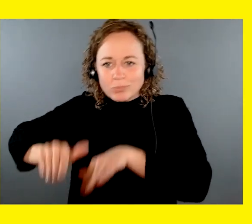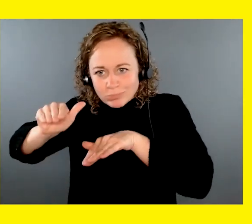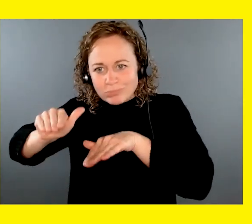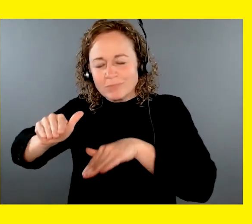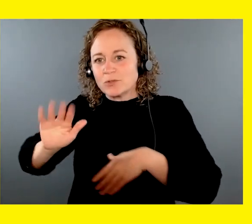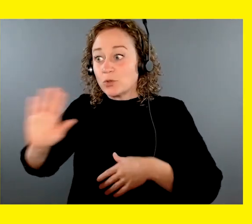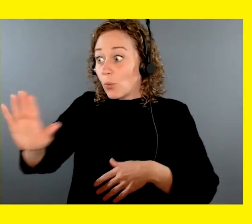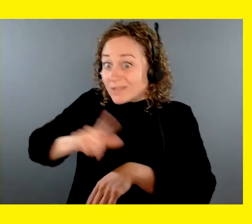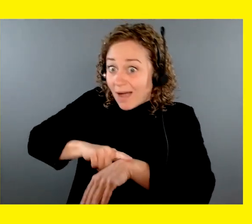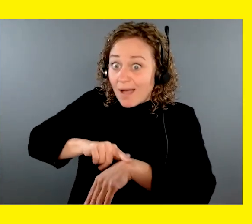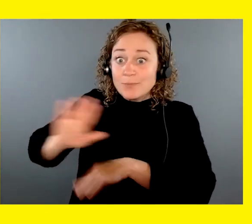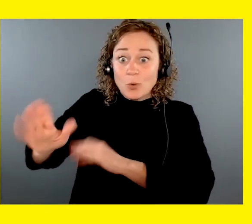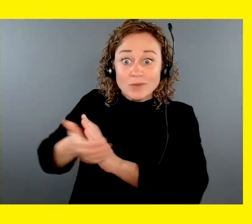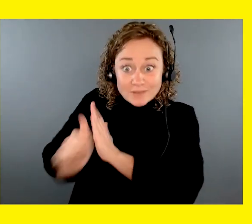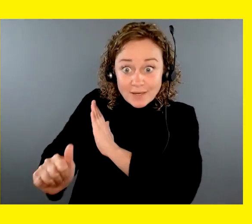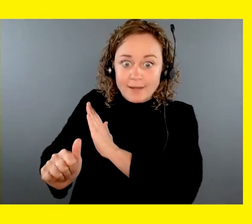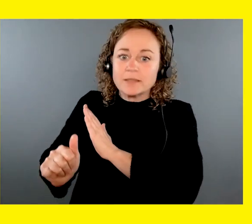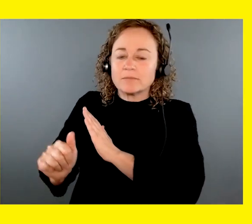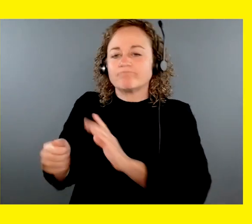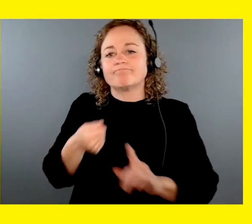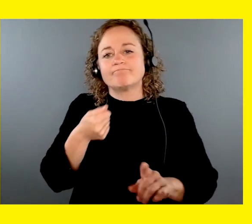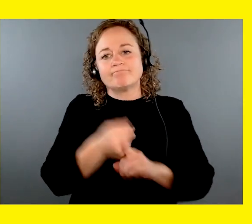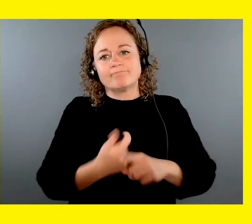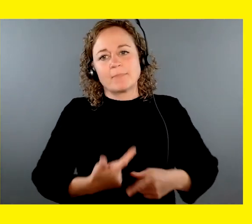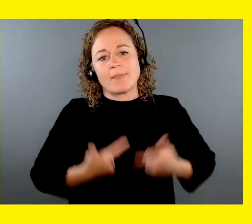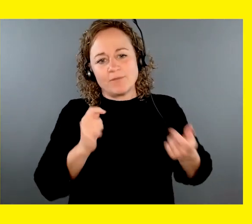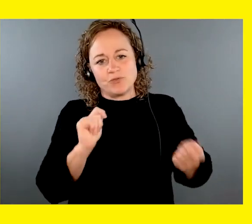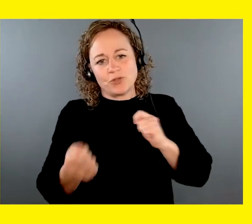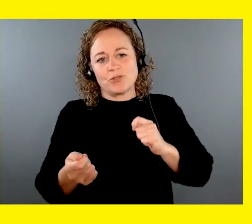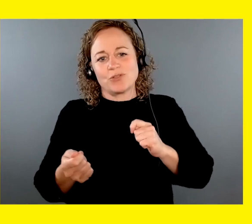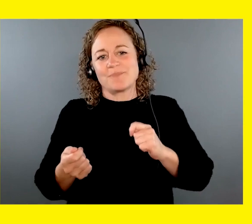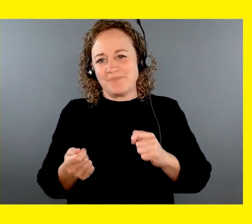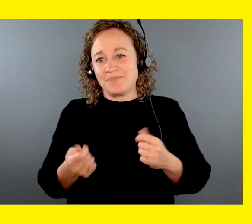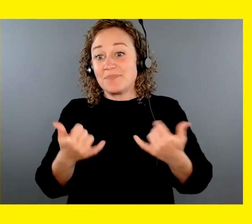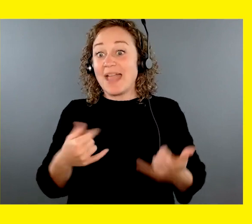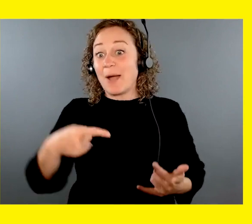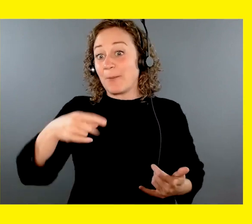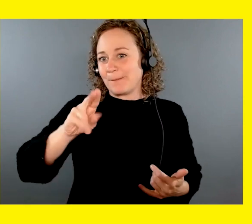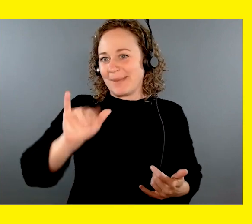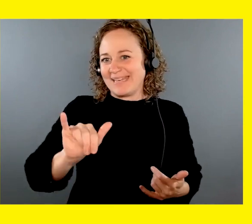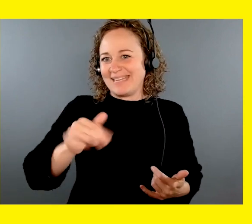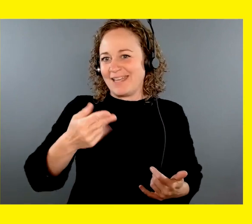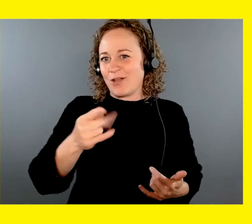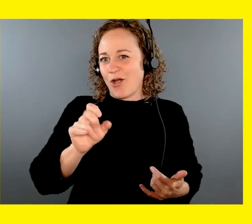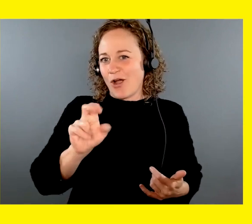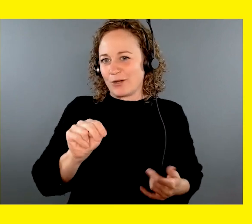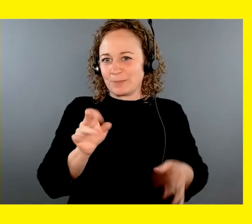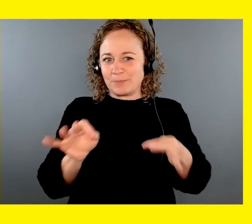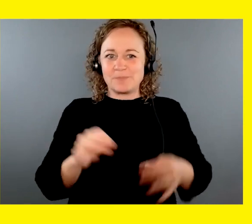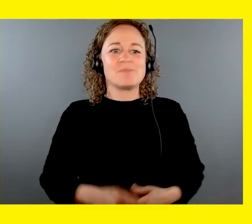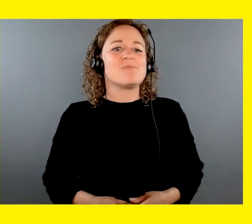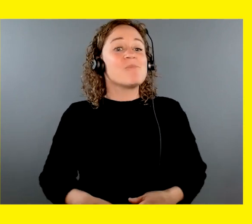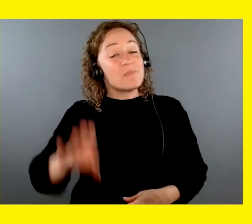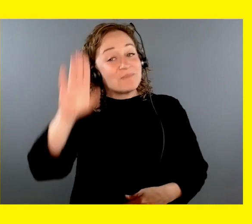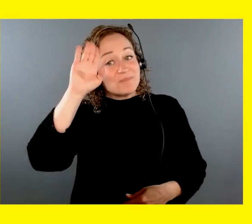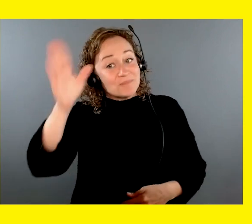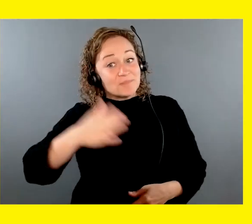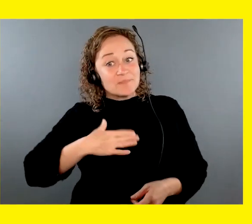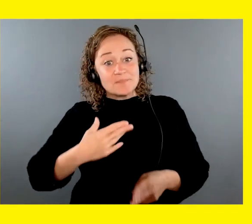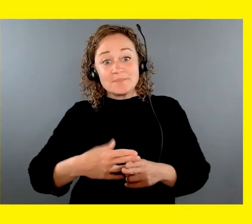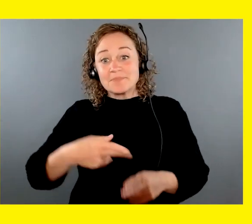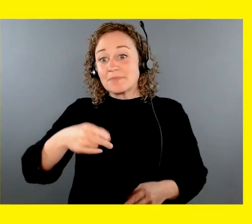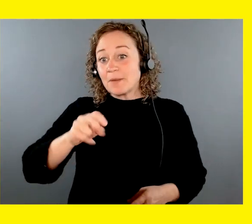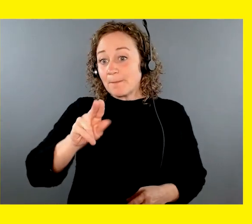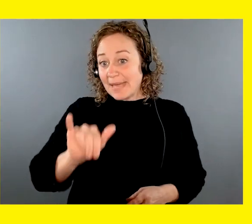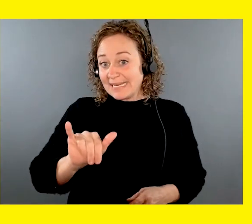to help create these life-changing partnerships. Please welcome Penny Harton. My name is Penny Harton, and I'm